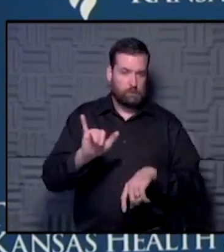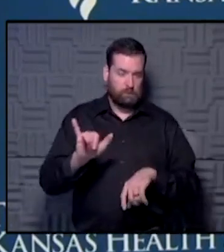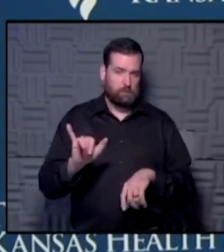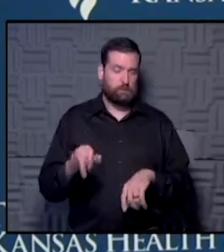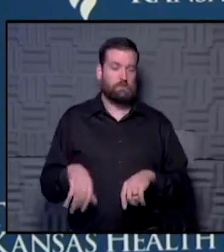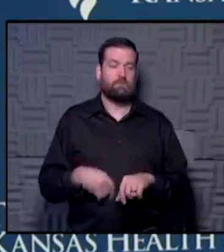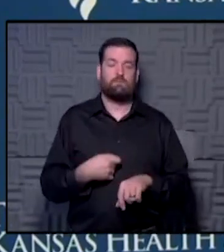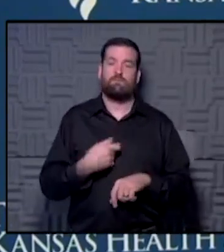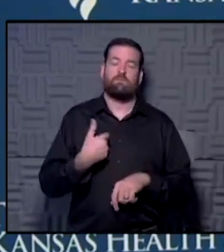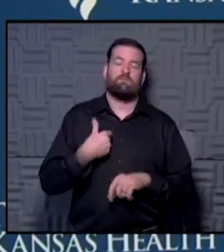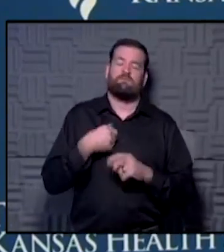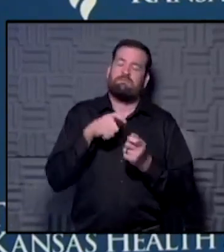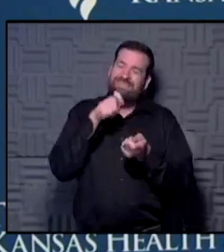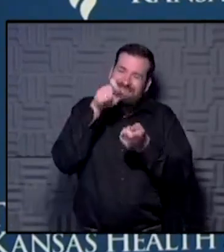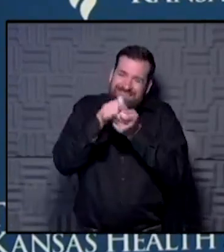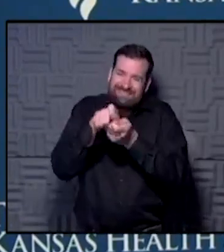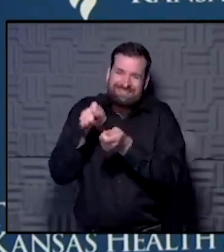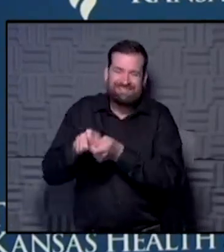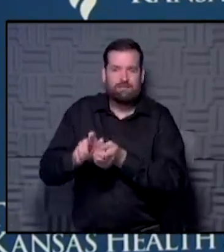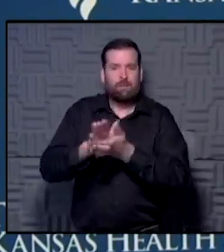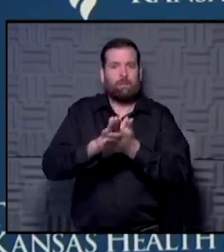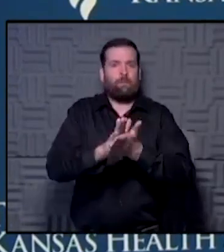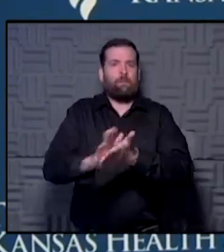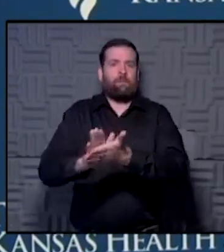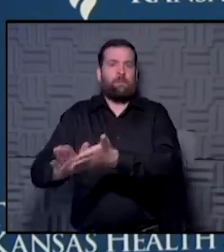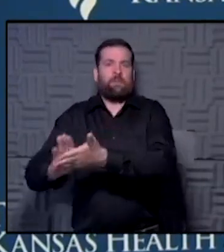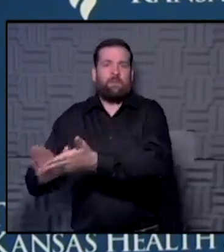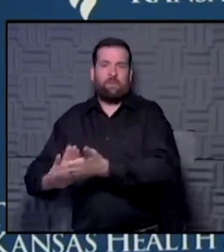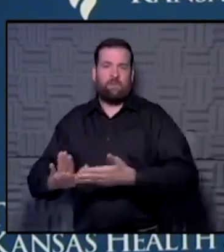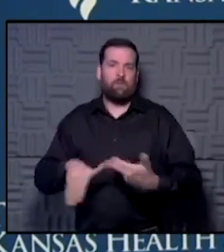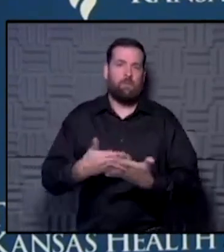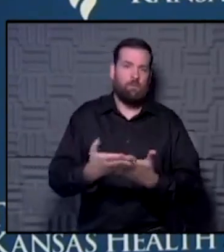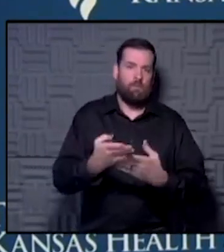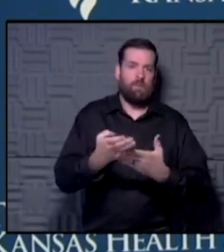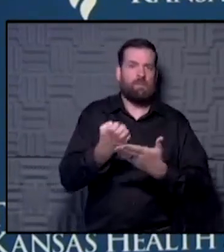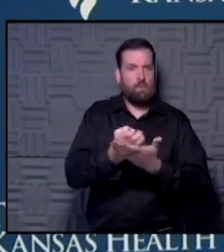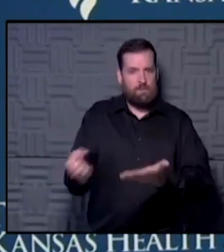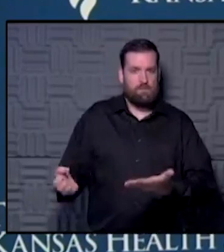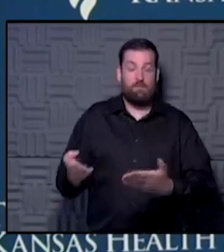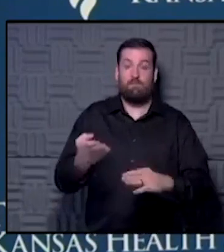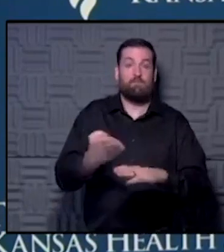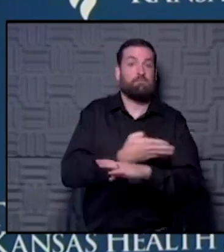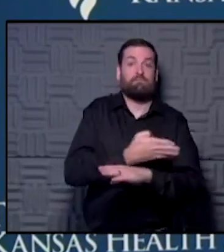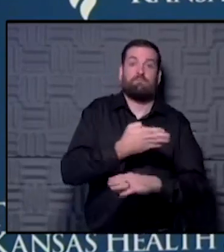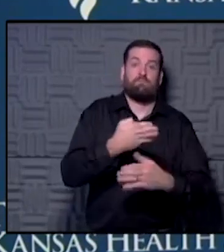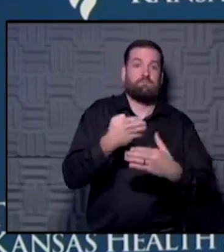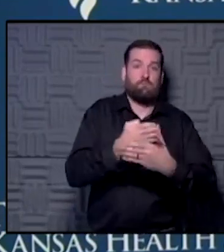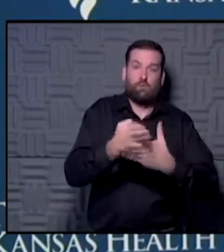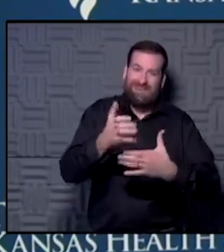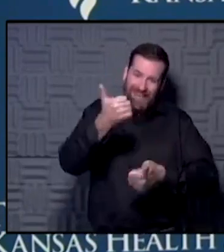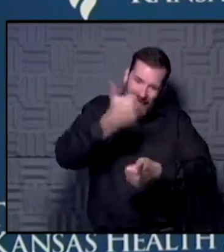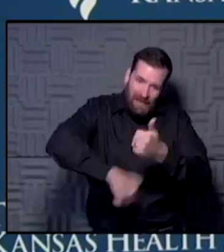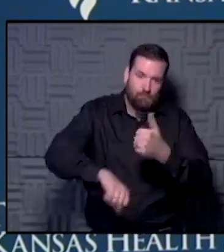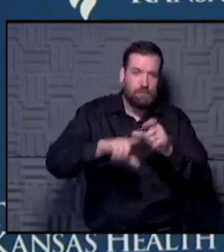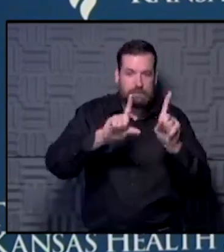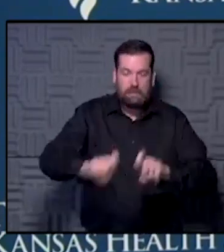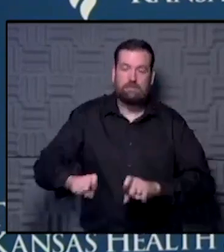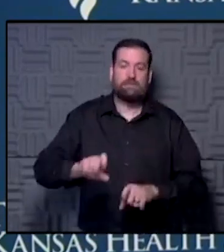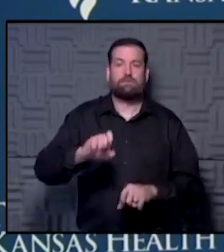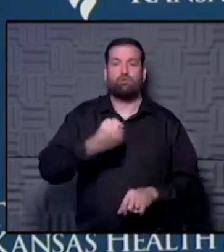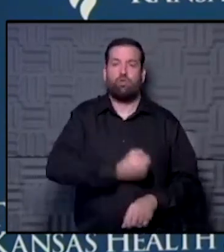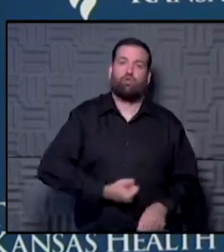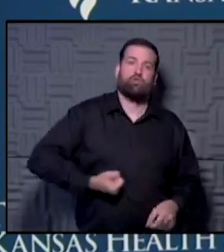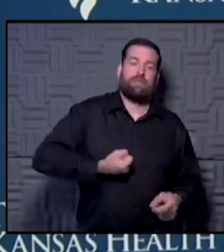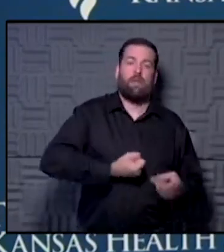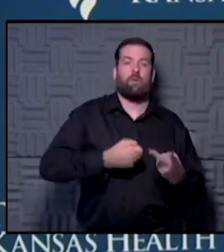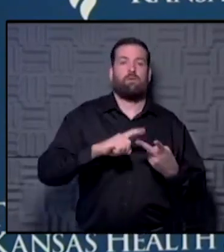meticulous sterilization of all the equipment prior or between every screening mammogram or ultrasound or whatever the